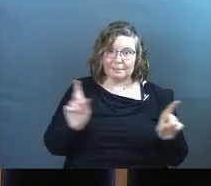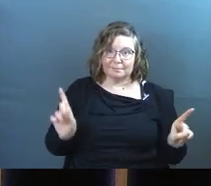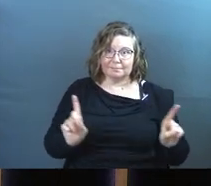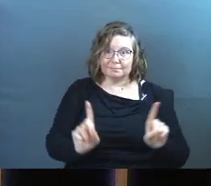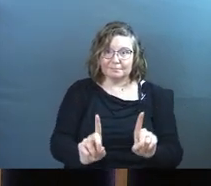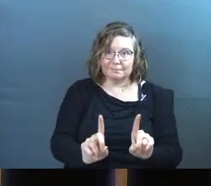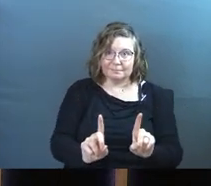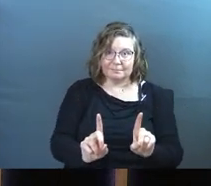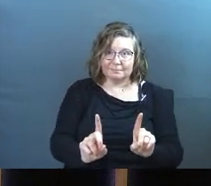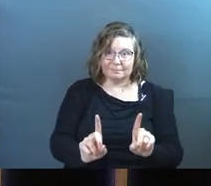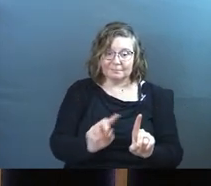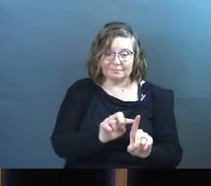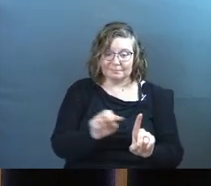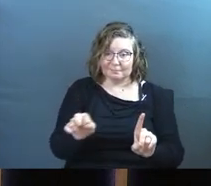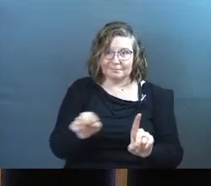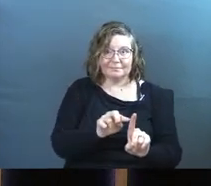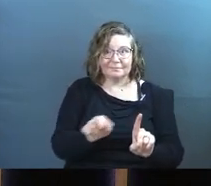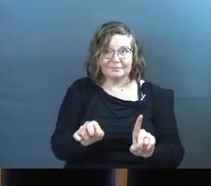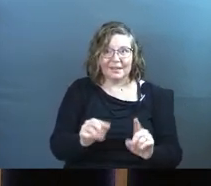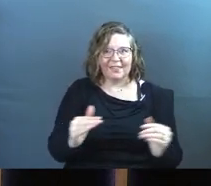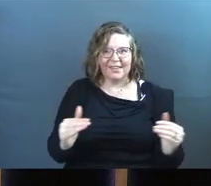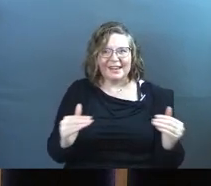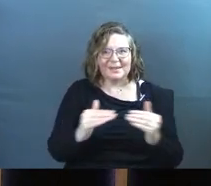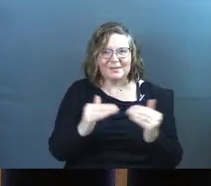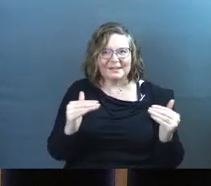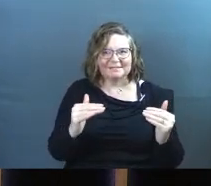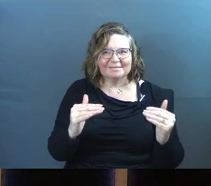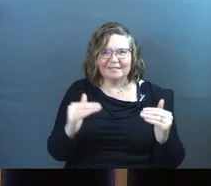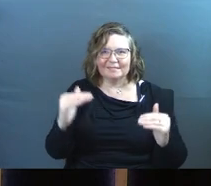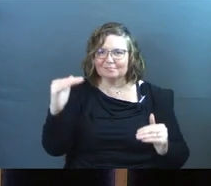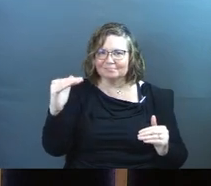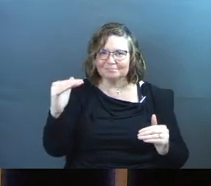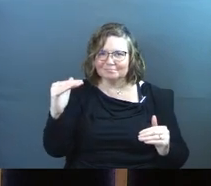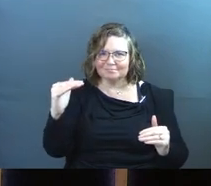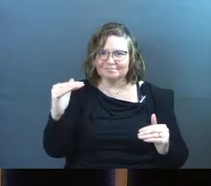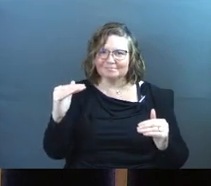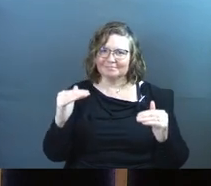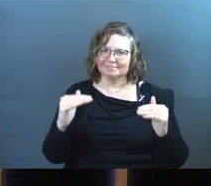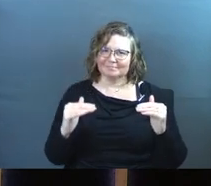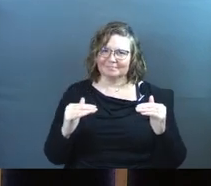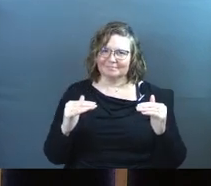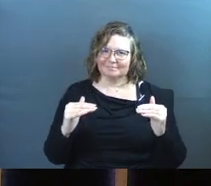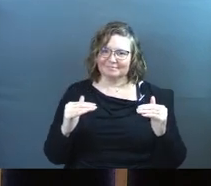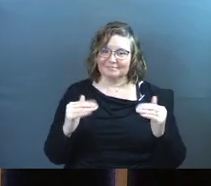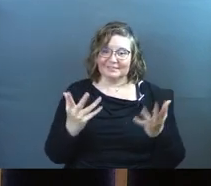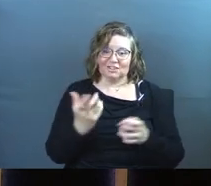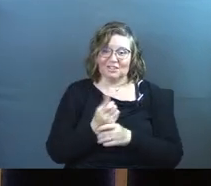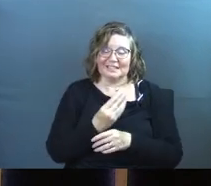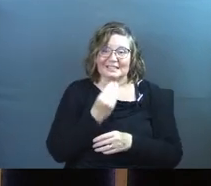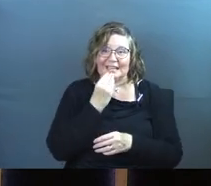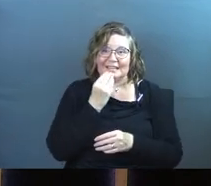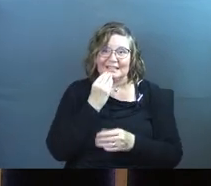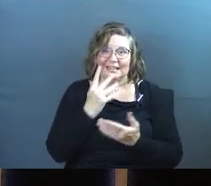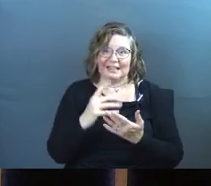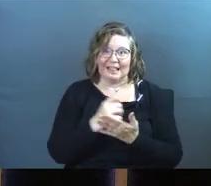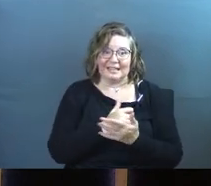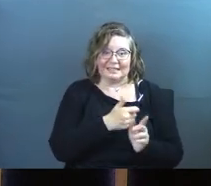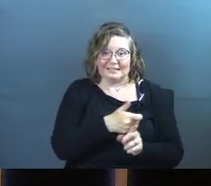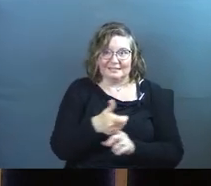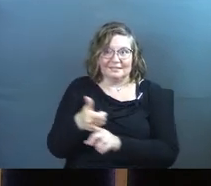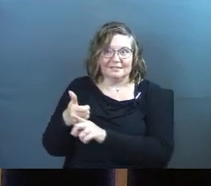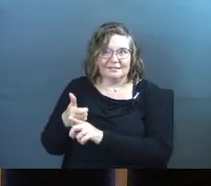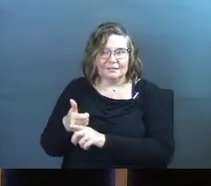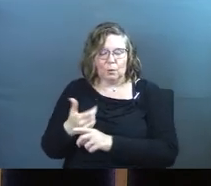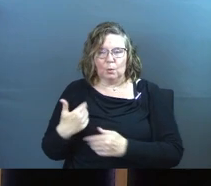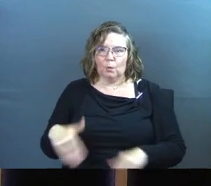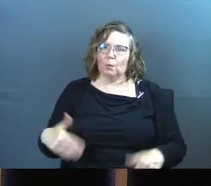And they're equal, side by side, just getting dinner. What did that do